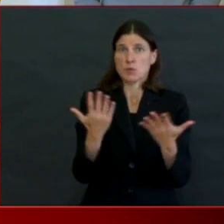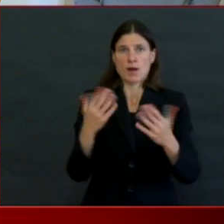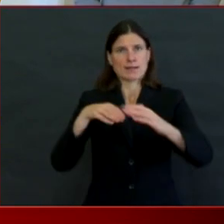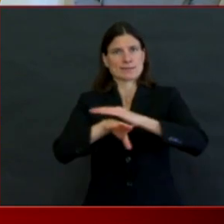possible.